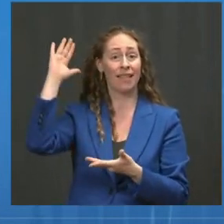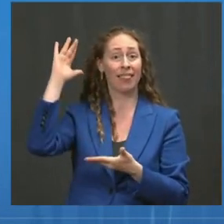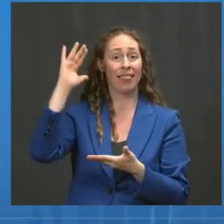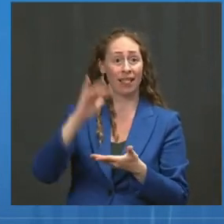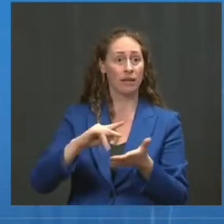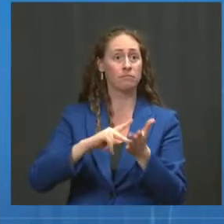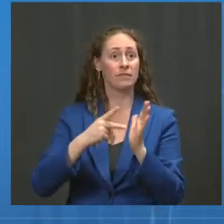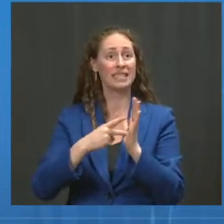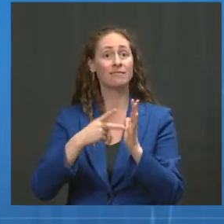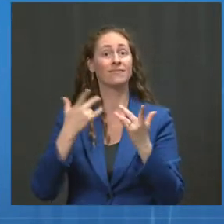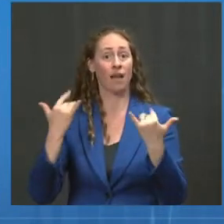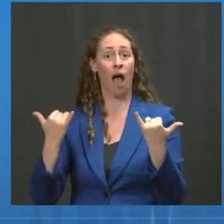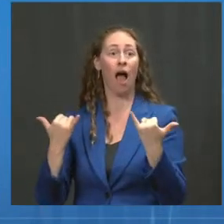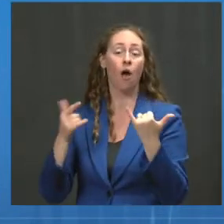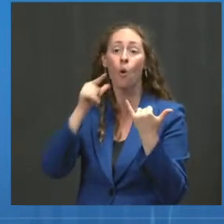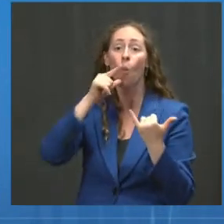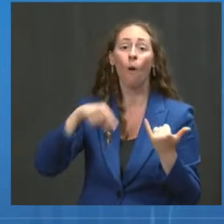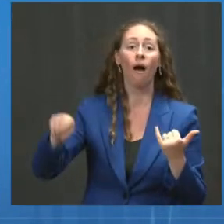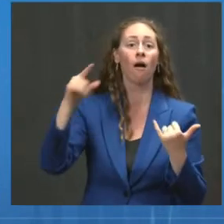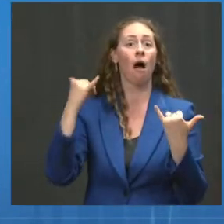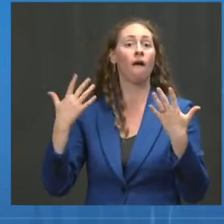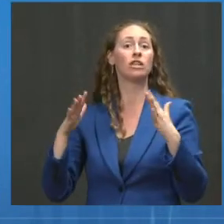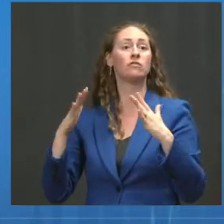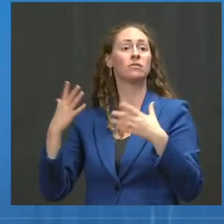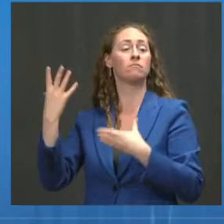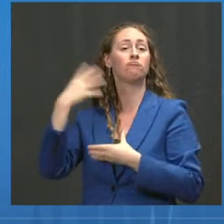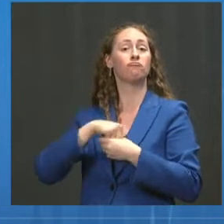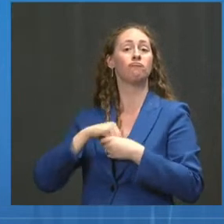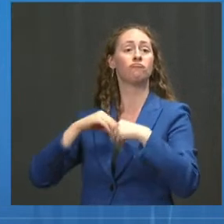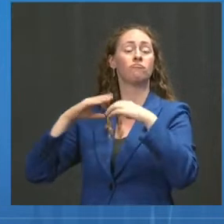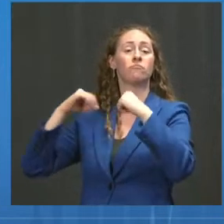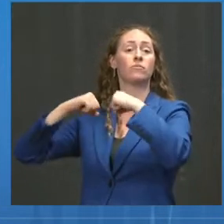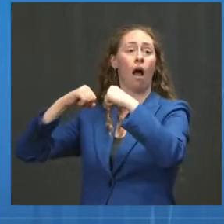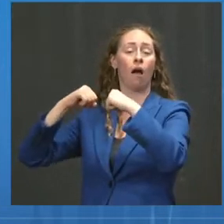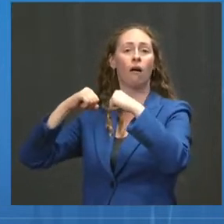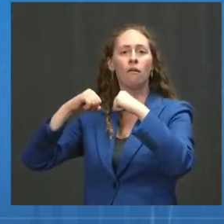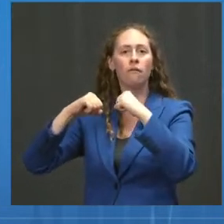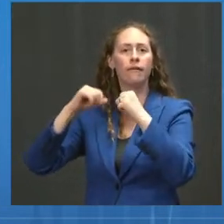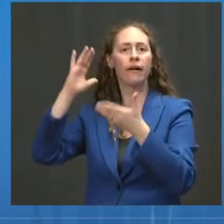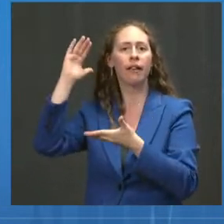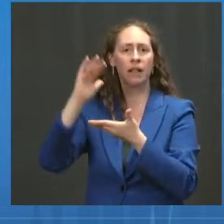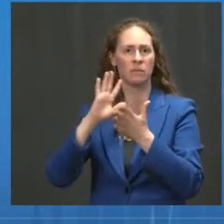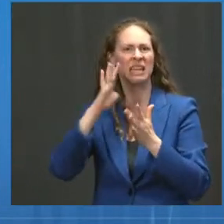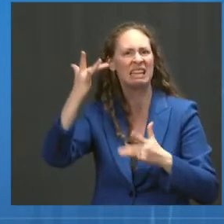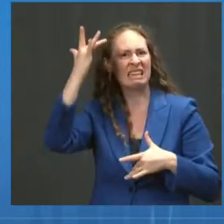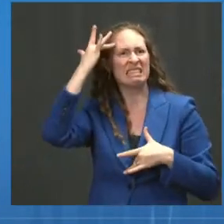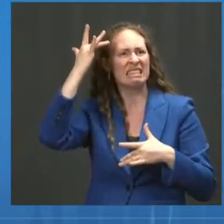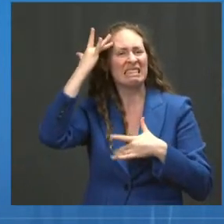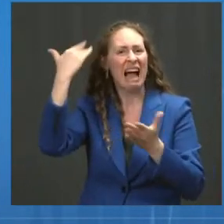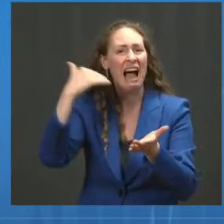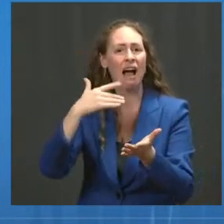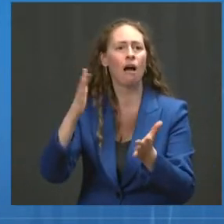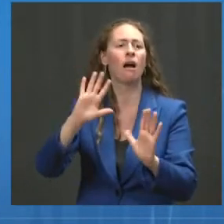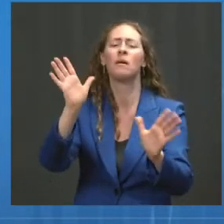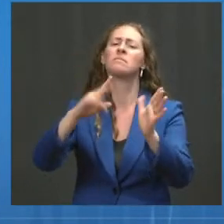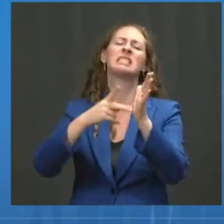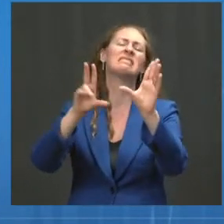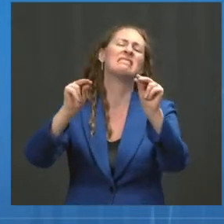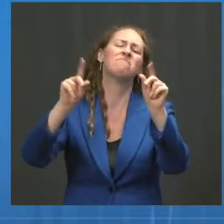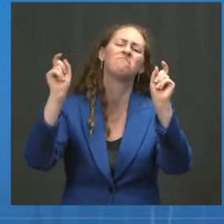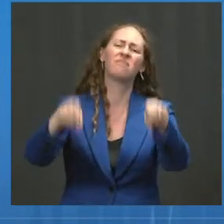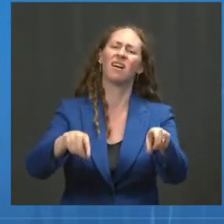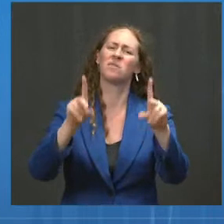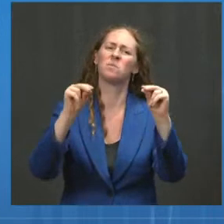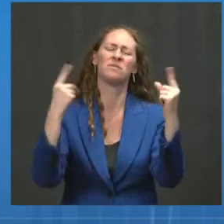-protected today may see more vulnerability in the future, we have to act. The science tells us that. Our clinical judgment